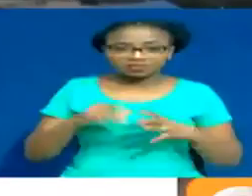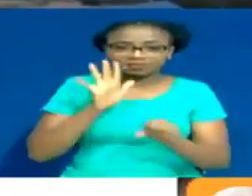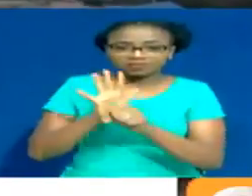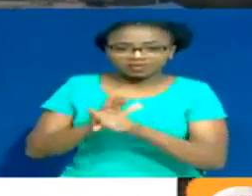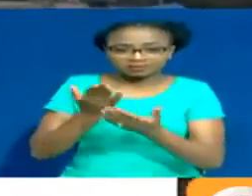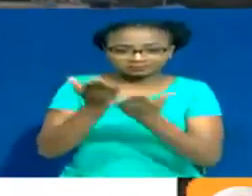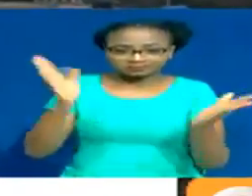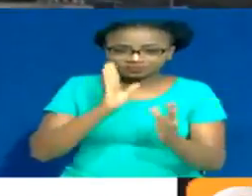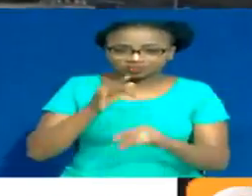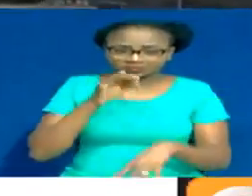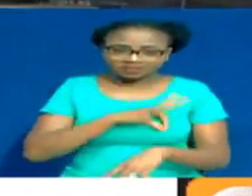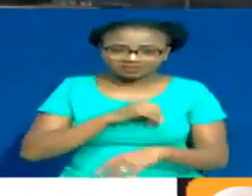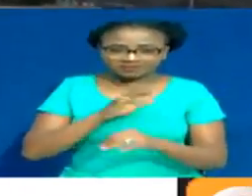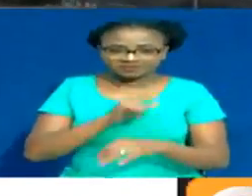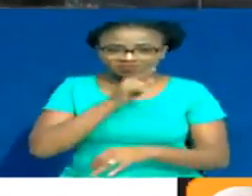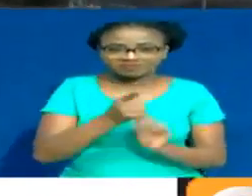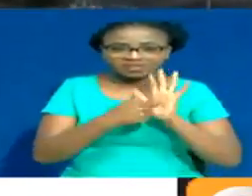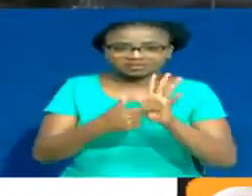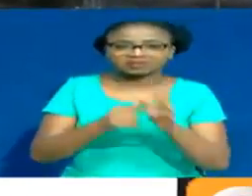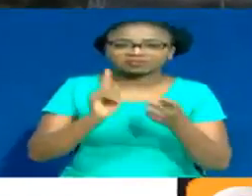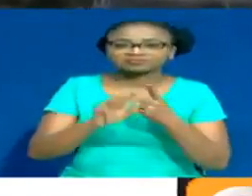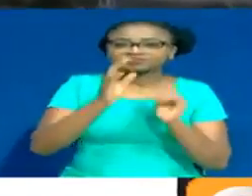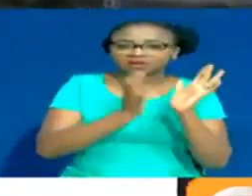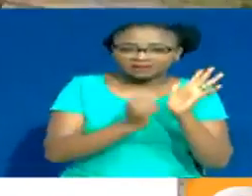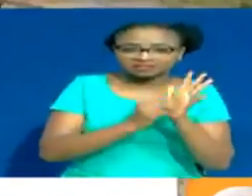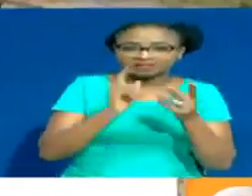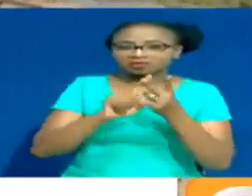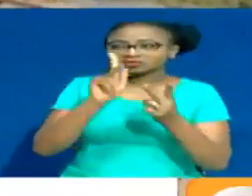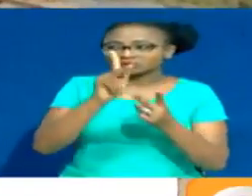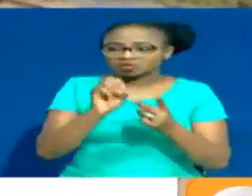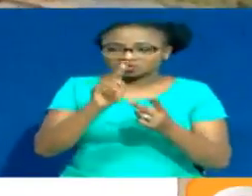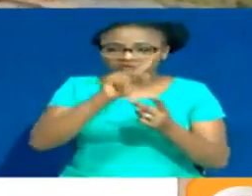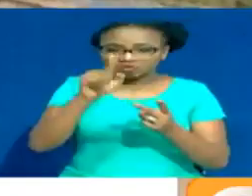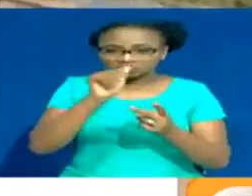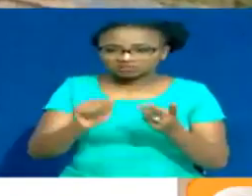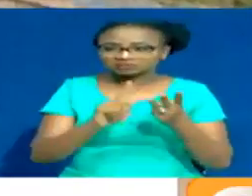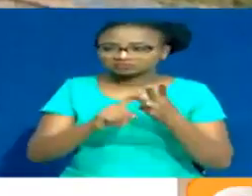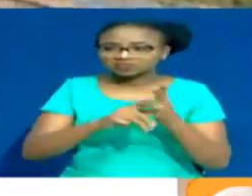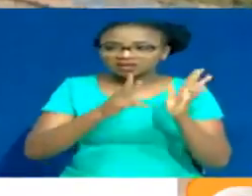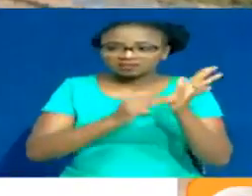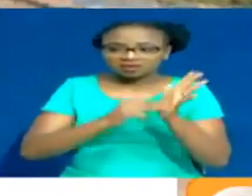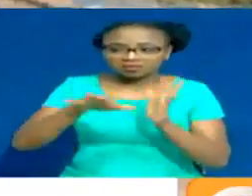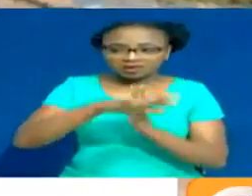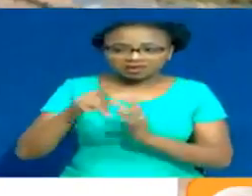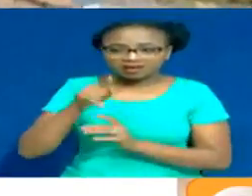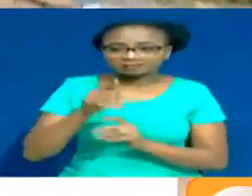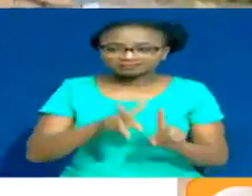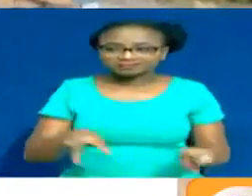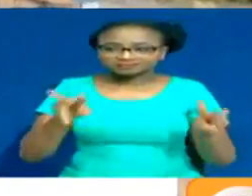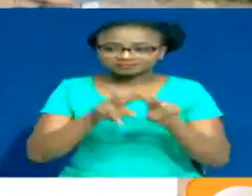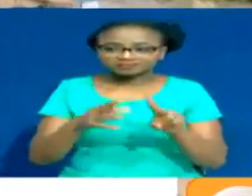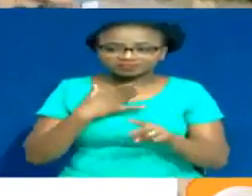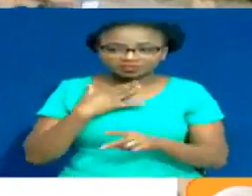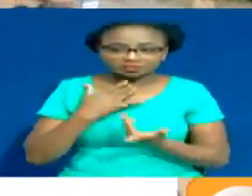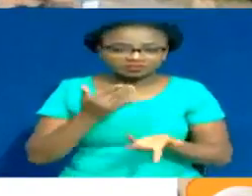across Machakos, Konza, Makwini and Kitui areas. The multi-billion shilling project seeking to reduce the